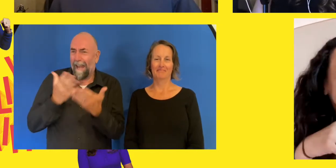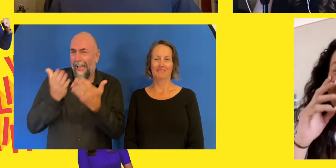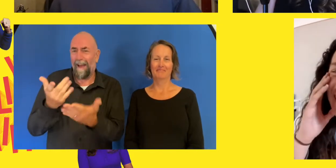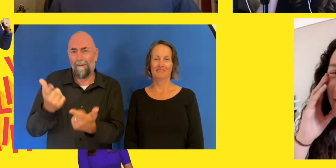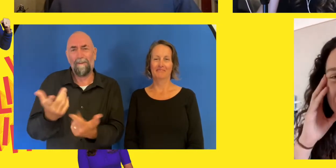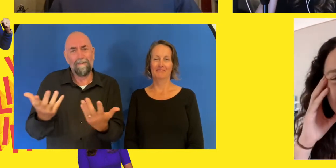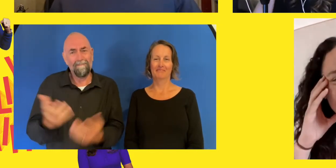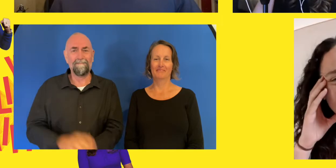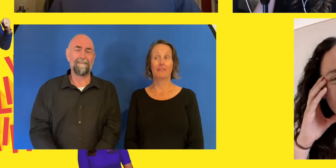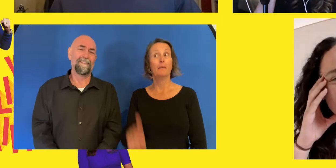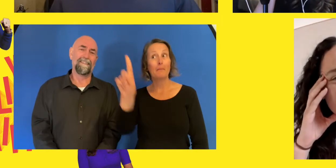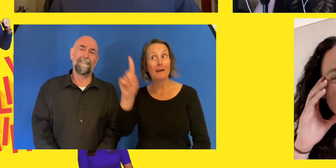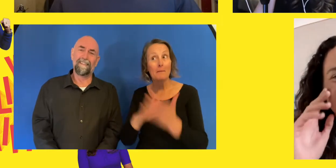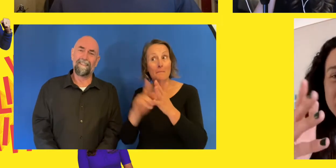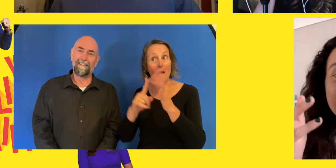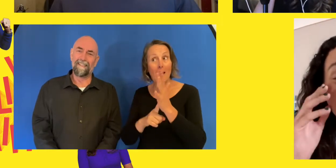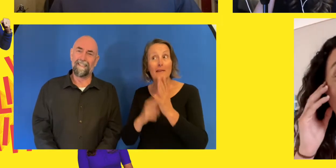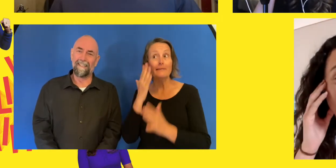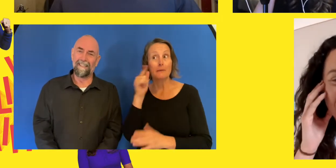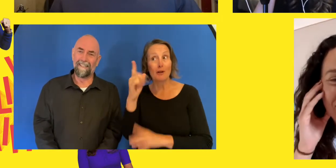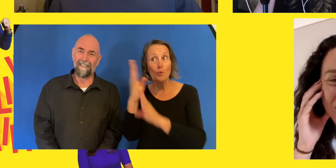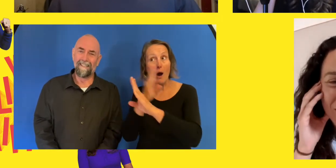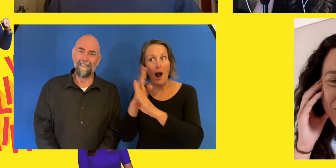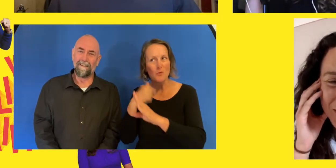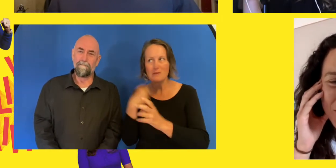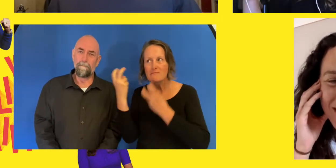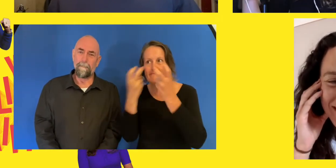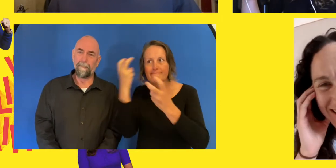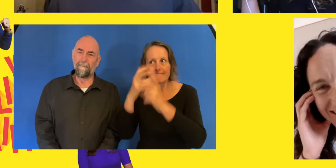Well, I always sucked at hide and go seek. So no one...